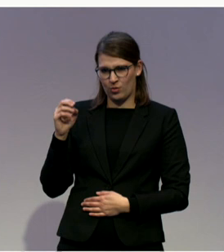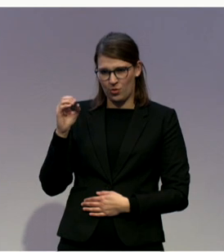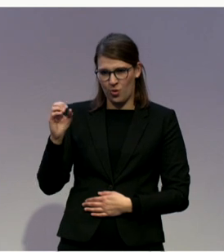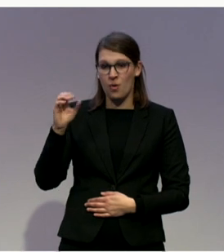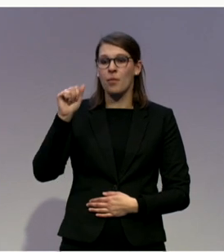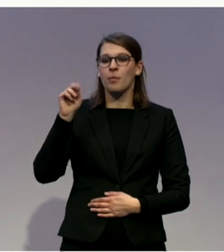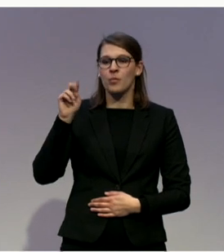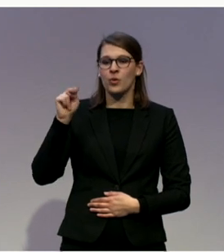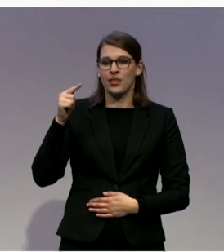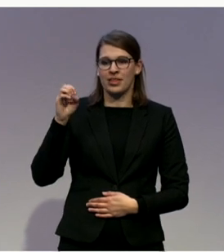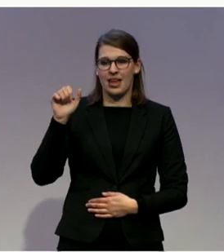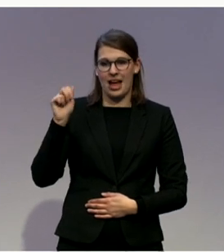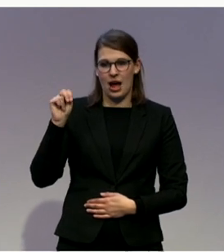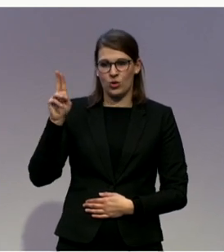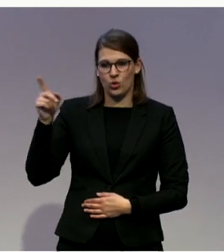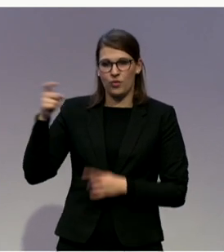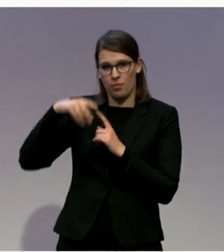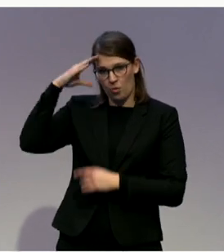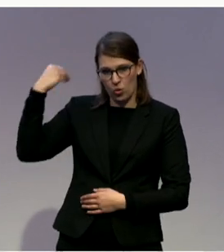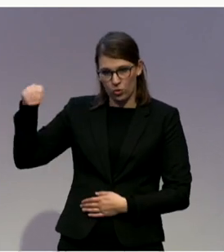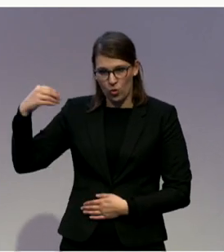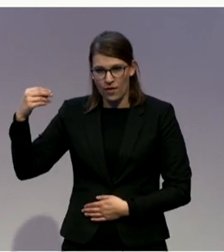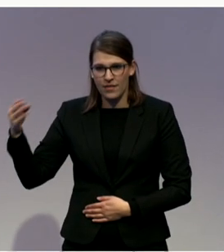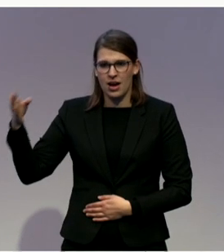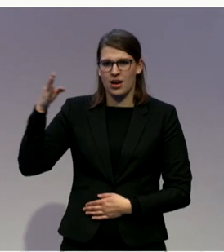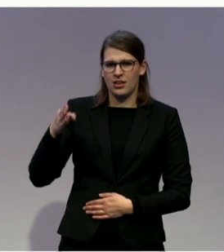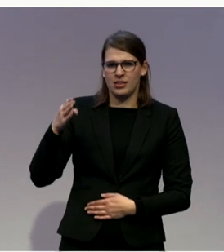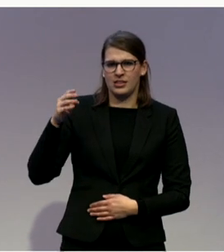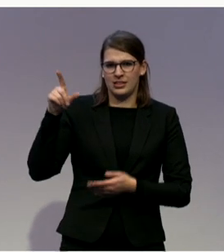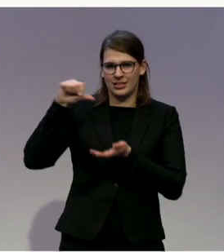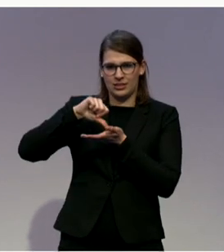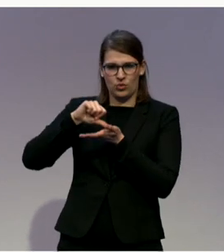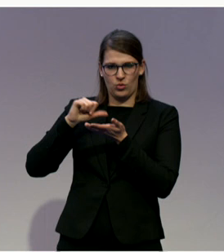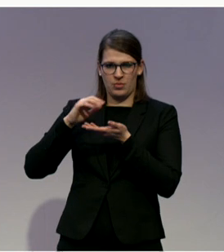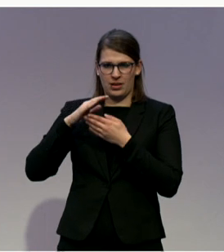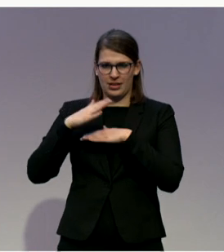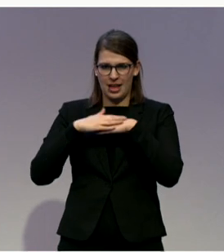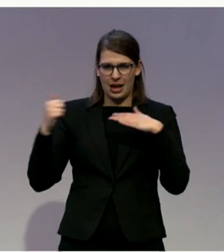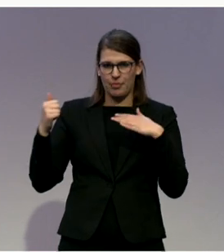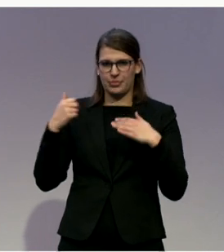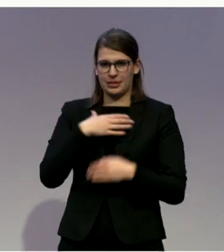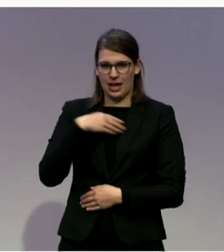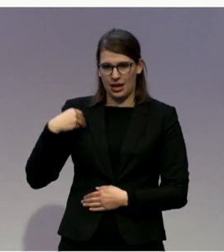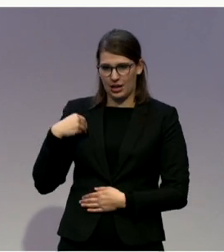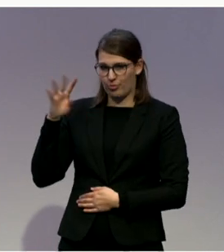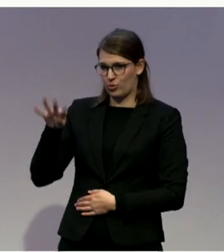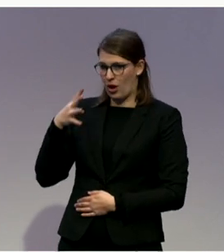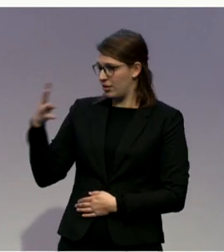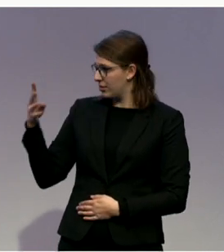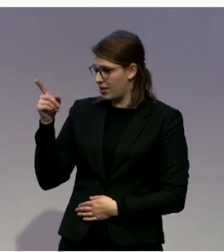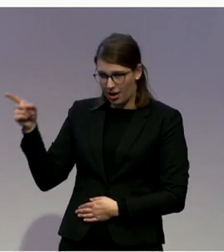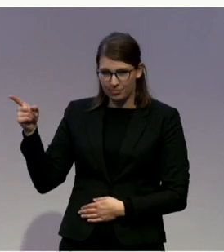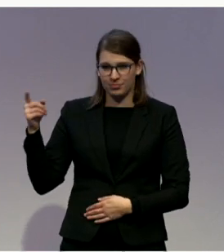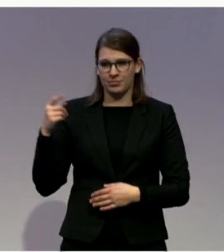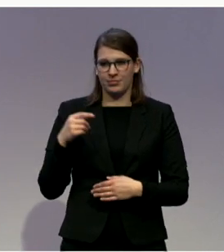Borovec from the Center for Rehabilitation in Zagreb, Croatia, and then last but